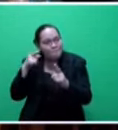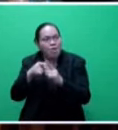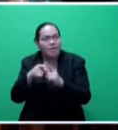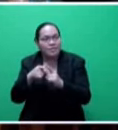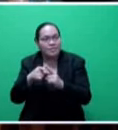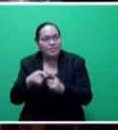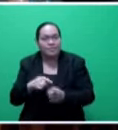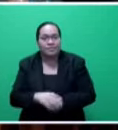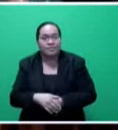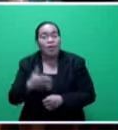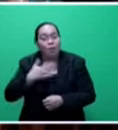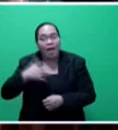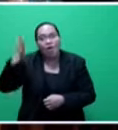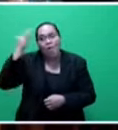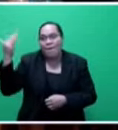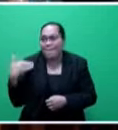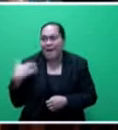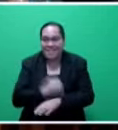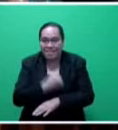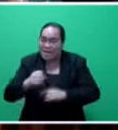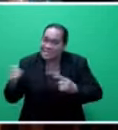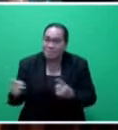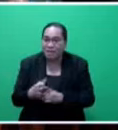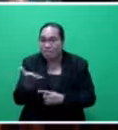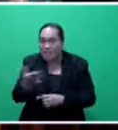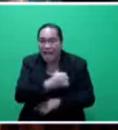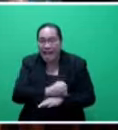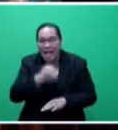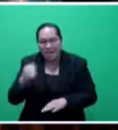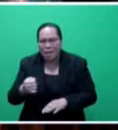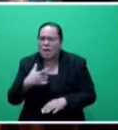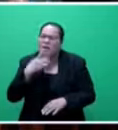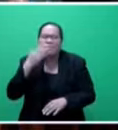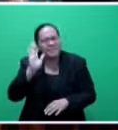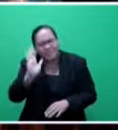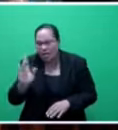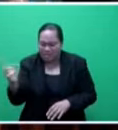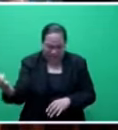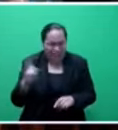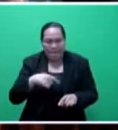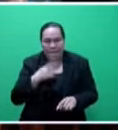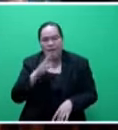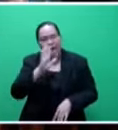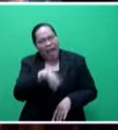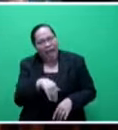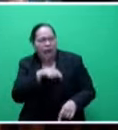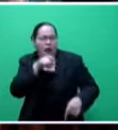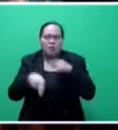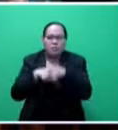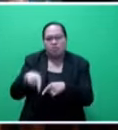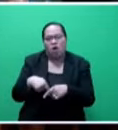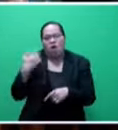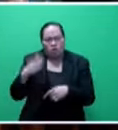need to remind the government and especially the ministers, you know, please don't come here and say the opposition is politicizing the issue. The opposition